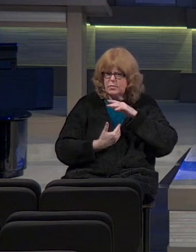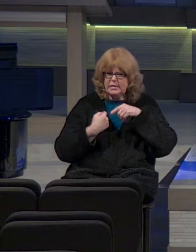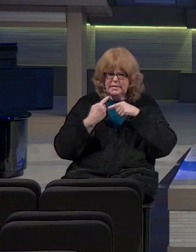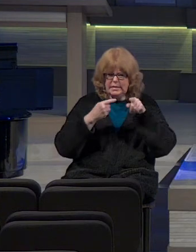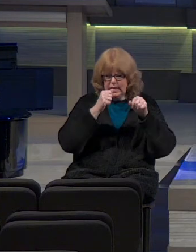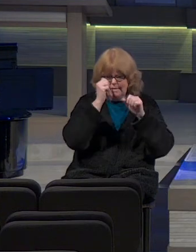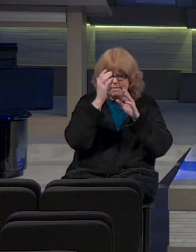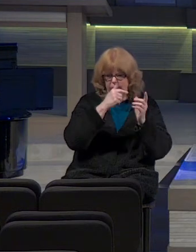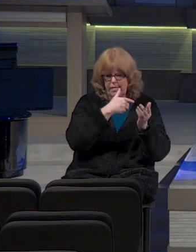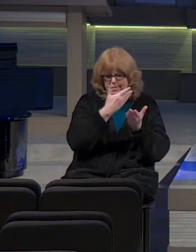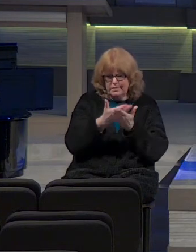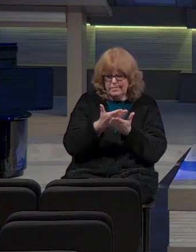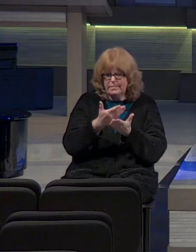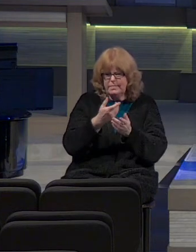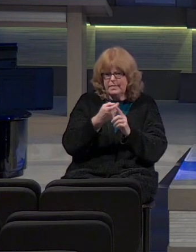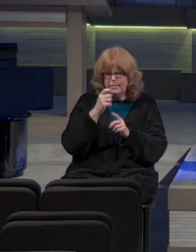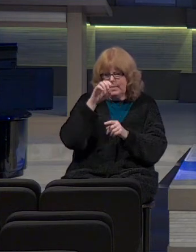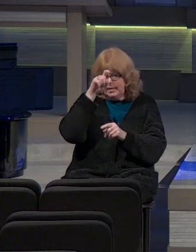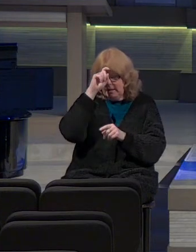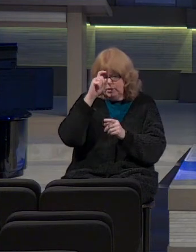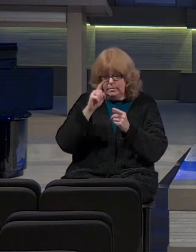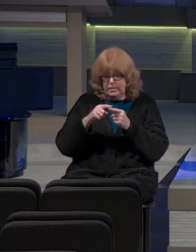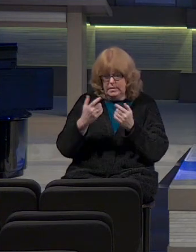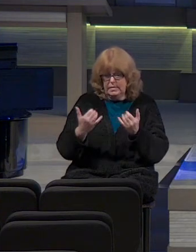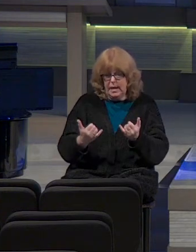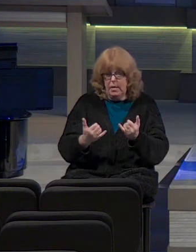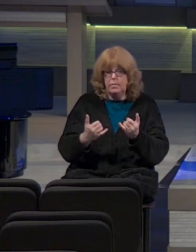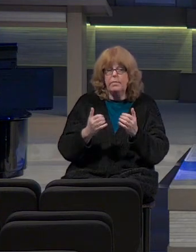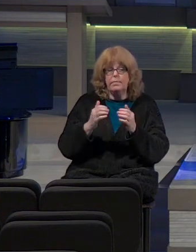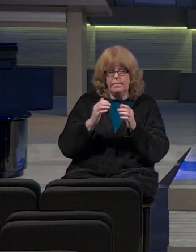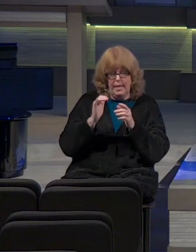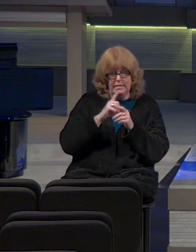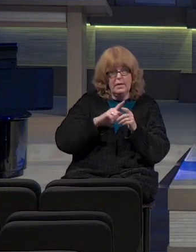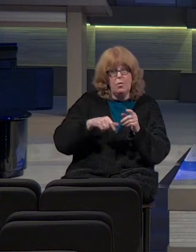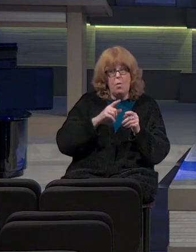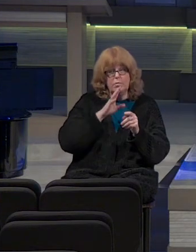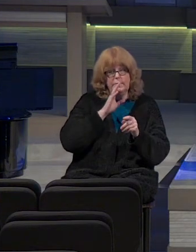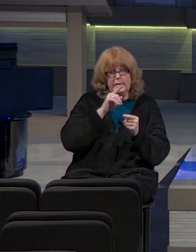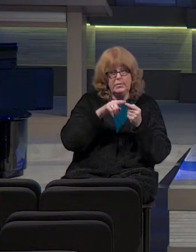from Egypt, even to this day. There's the Lord's response to Manasseh.